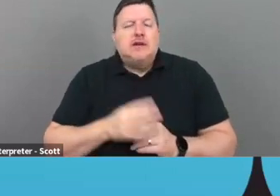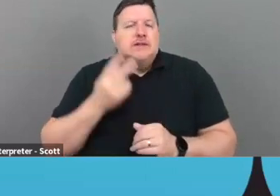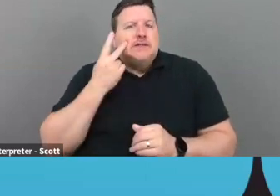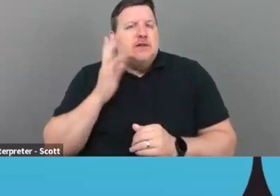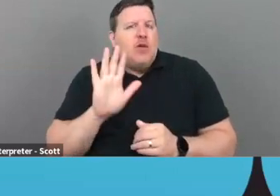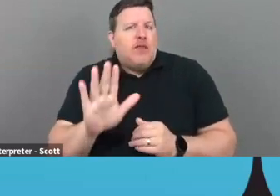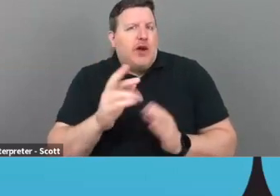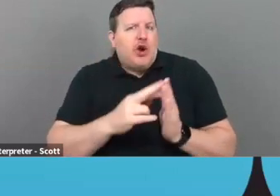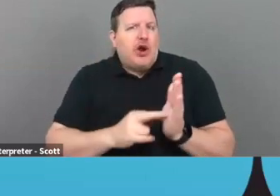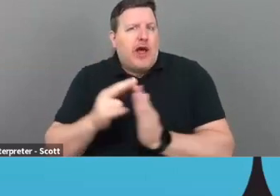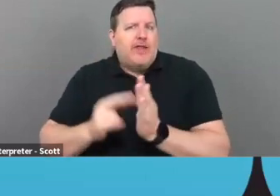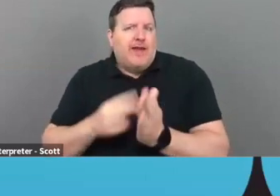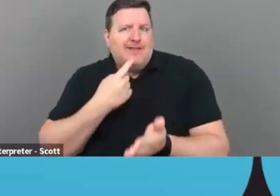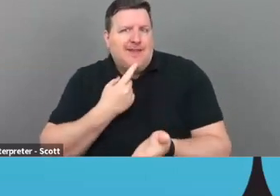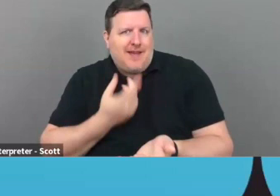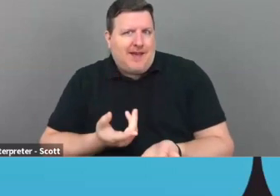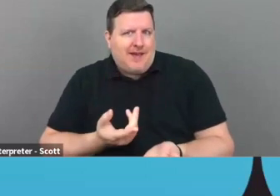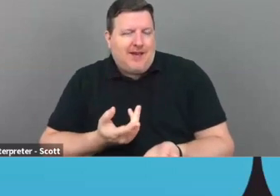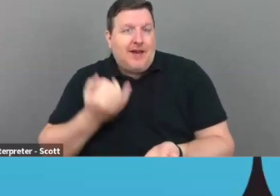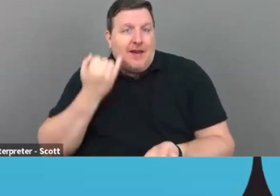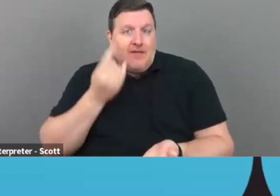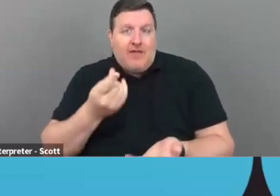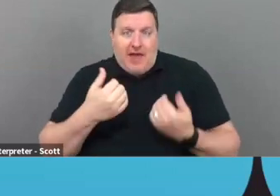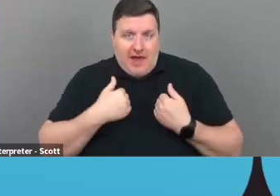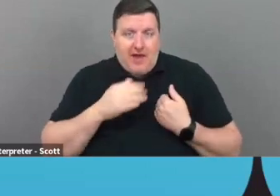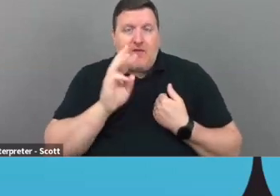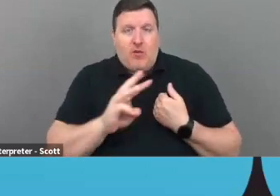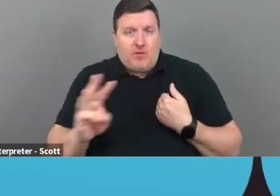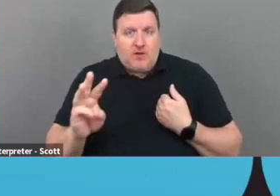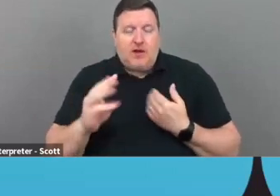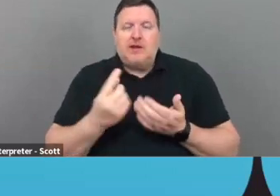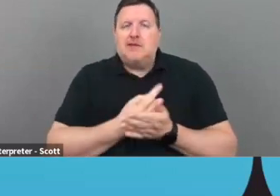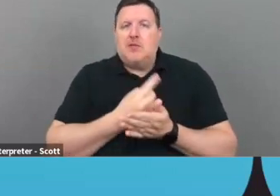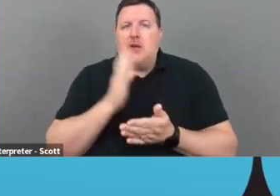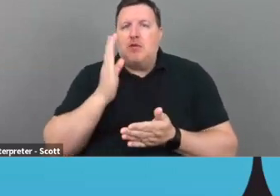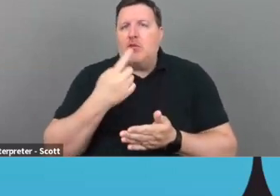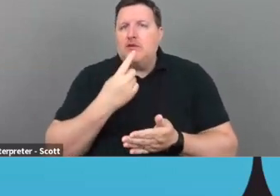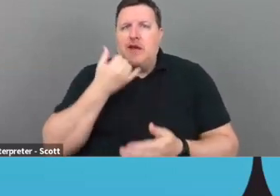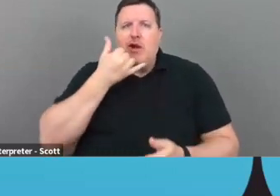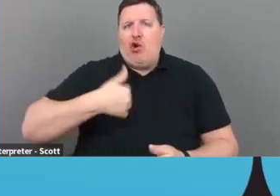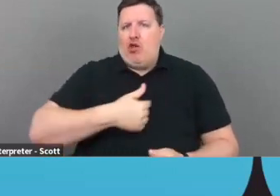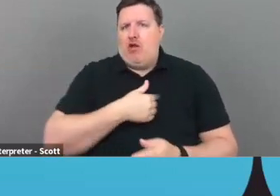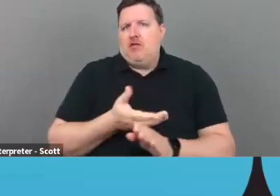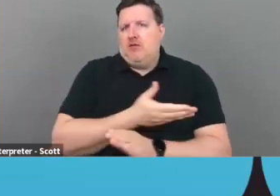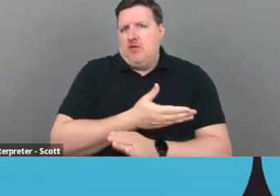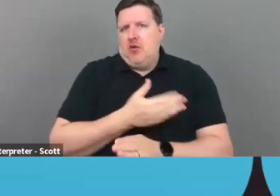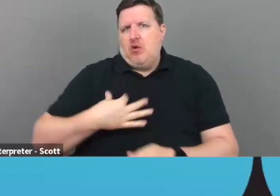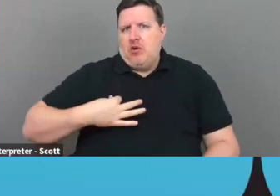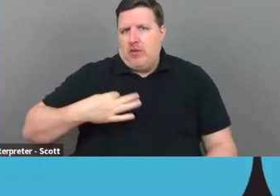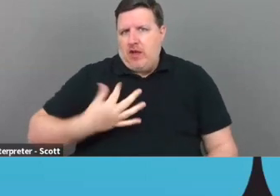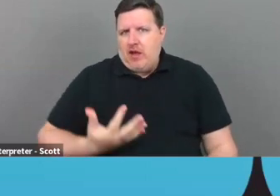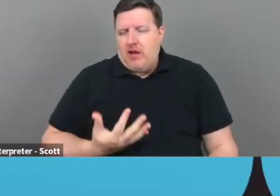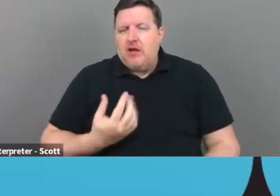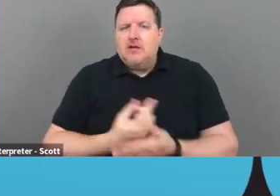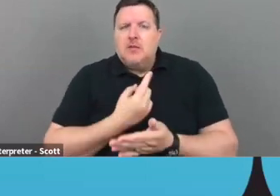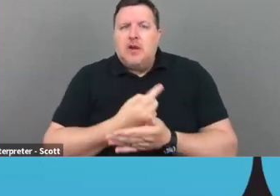guidelines say. If they do have a website, sometimes they'll say, call us before applying. Sometimes they'll